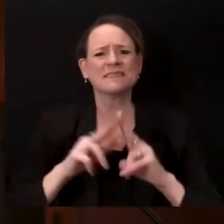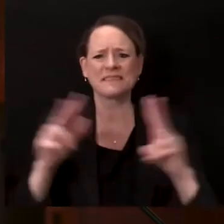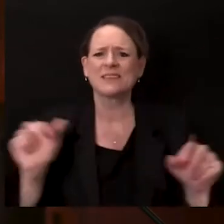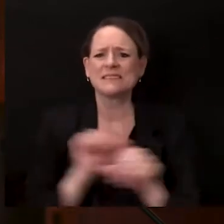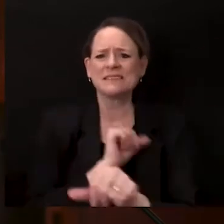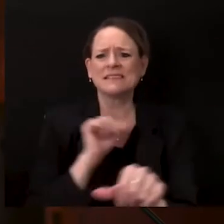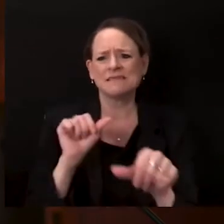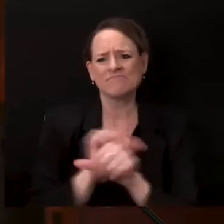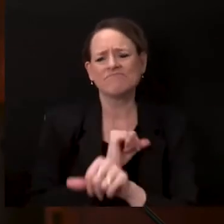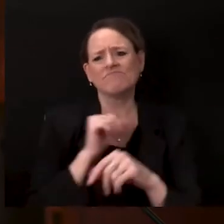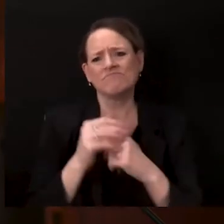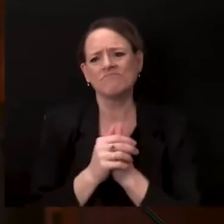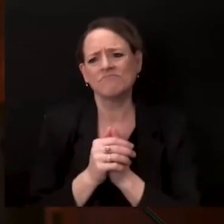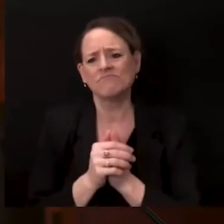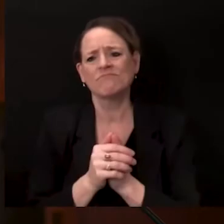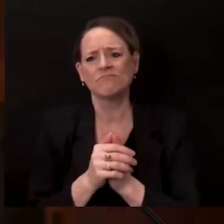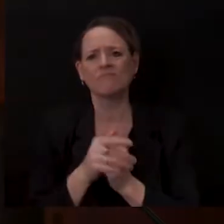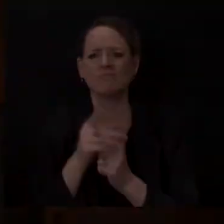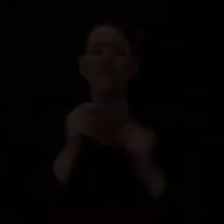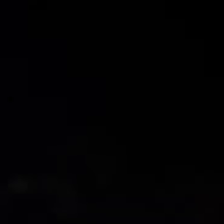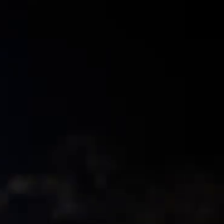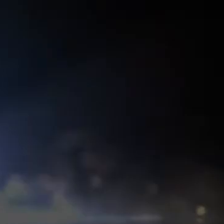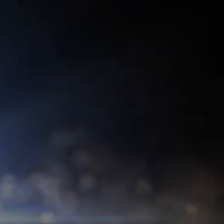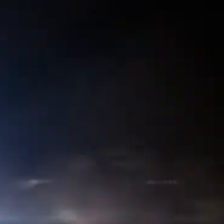live with. Thank you for doing your part.